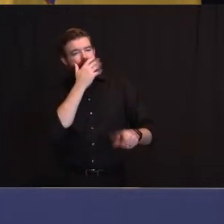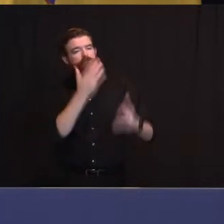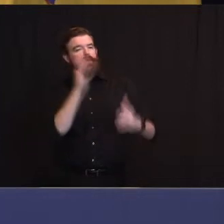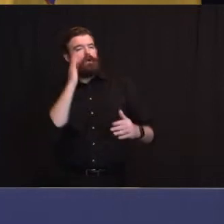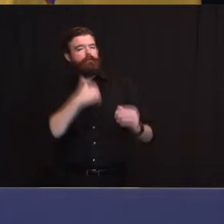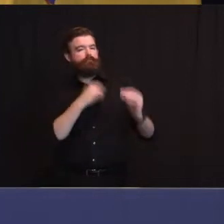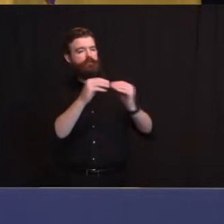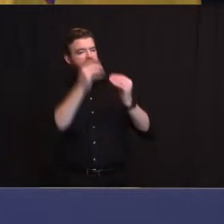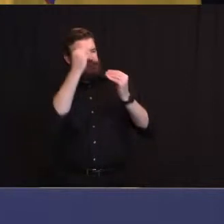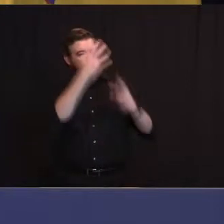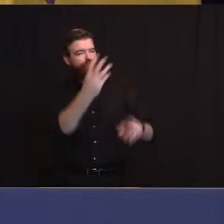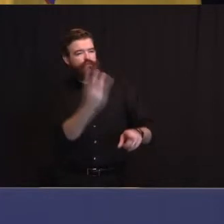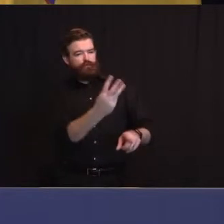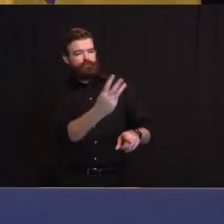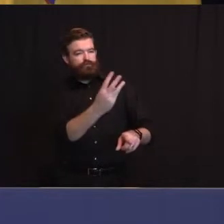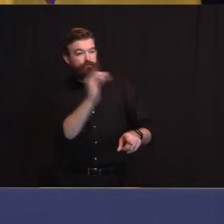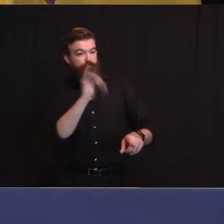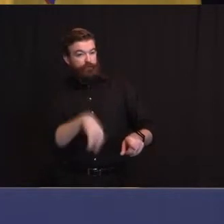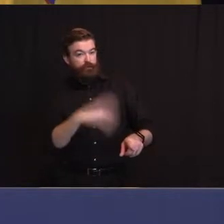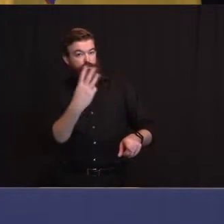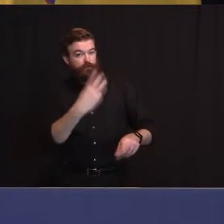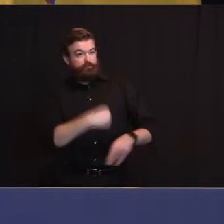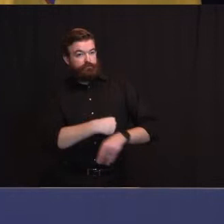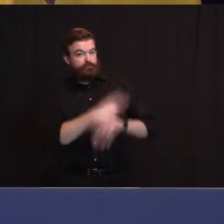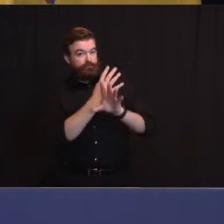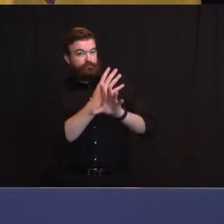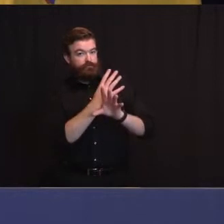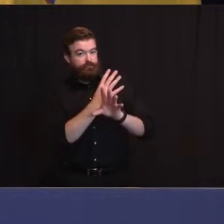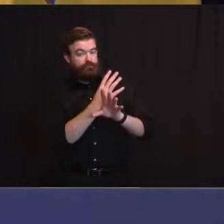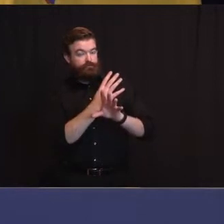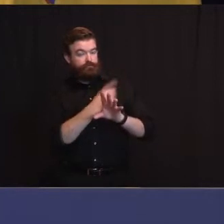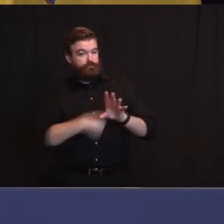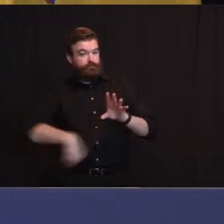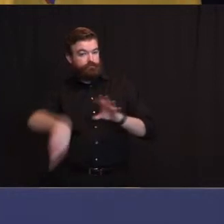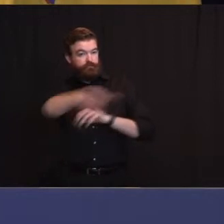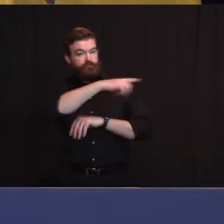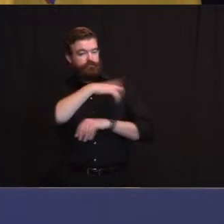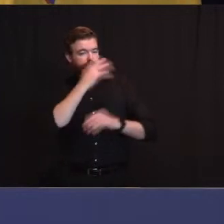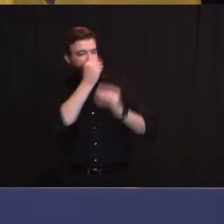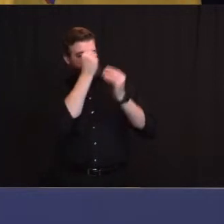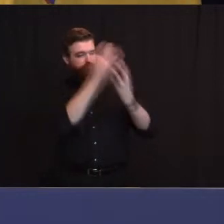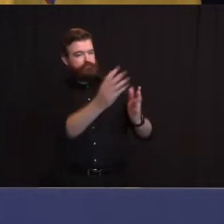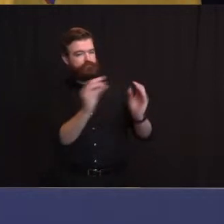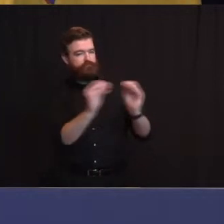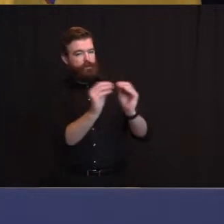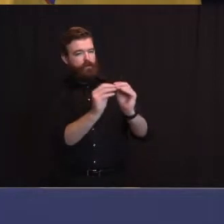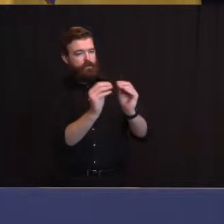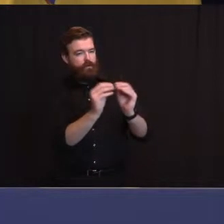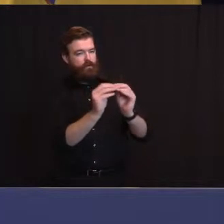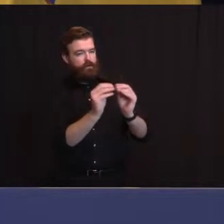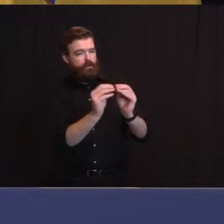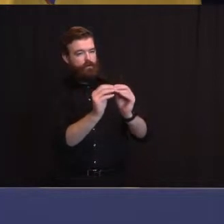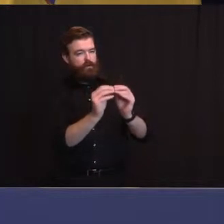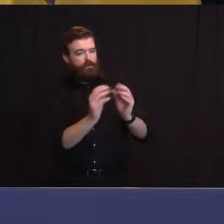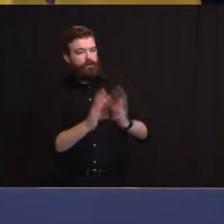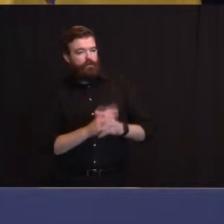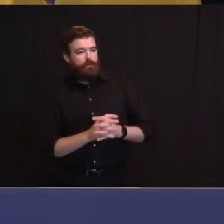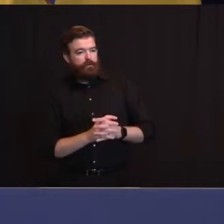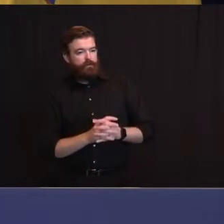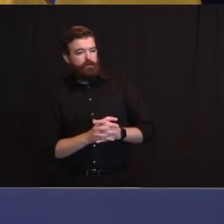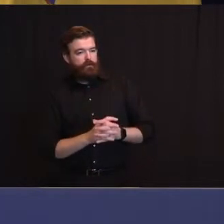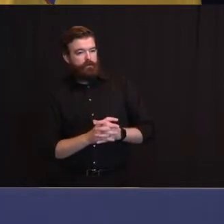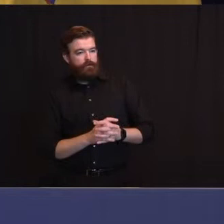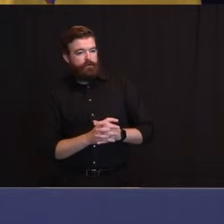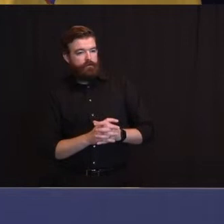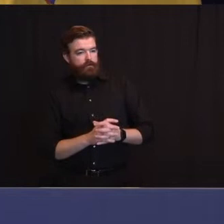even though it's virtual. I think the bias is going to continue to be and with Paramel here he'll either back me up or